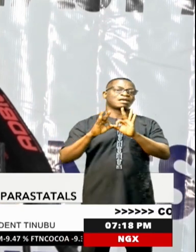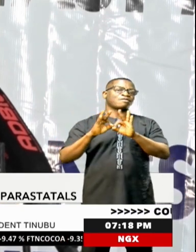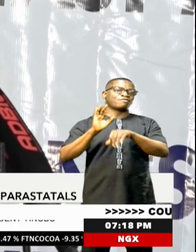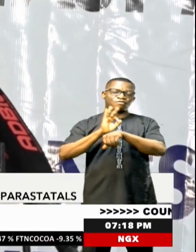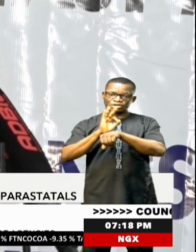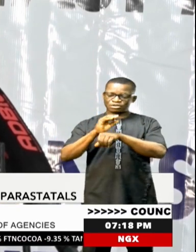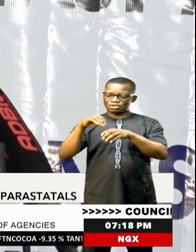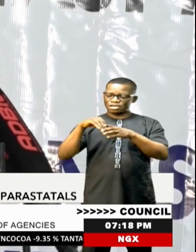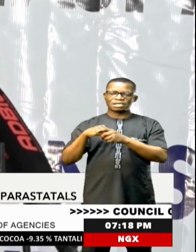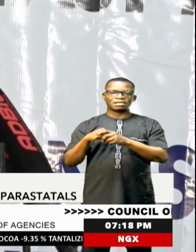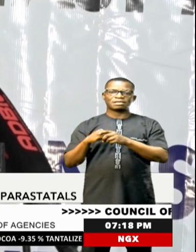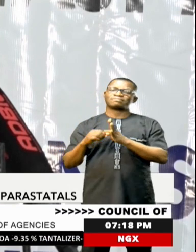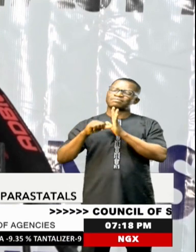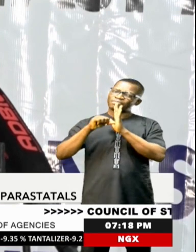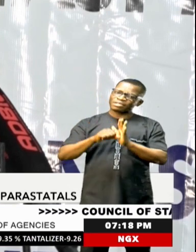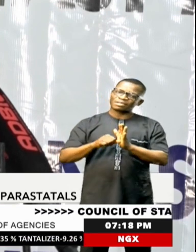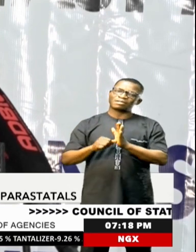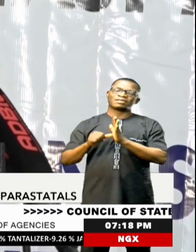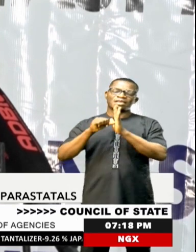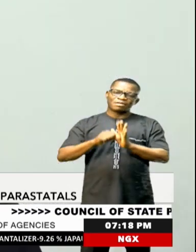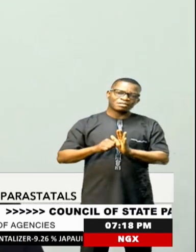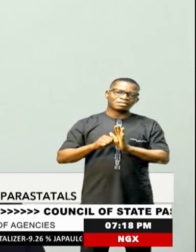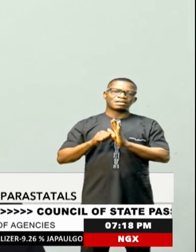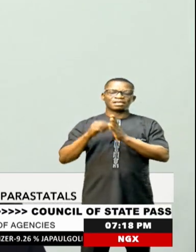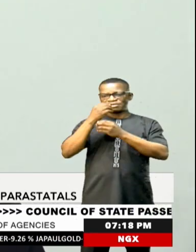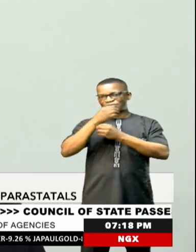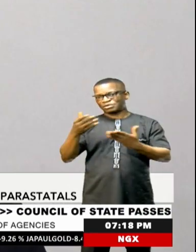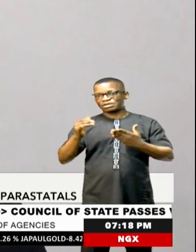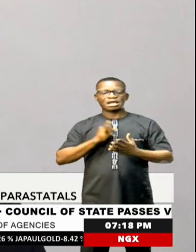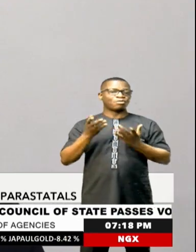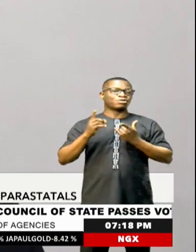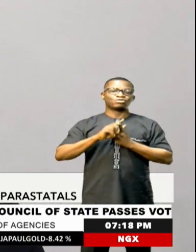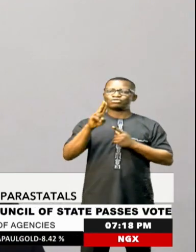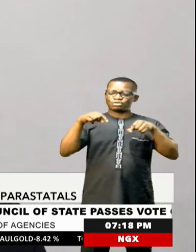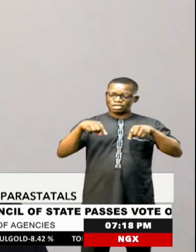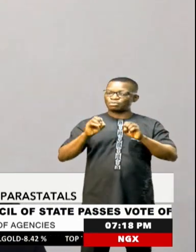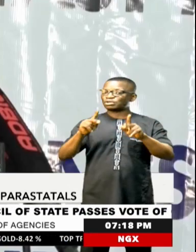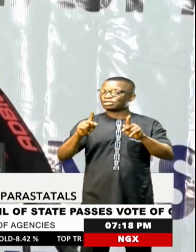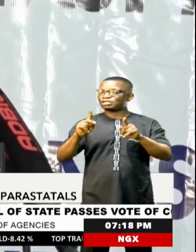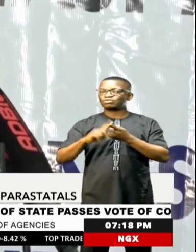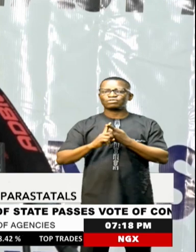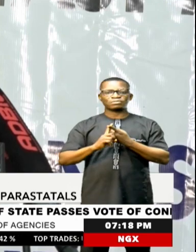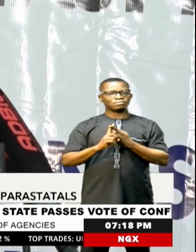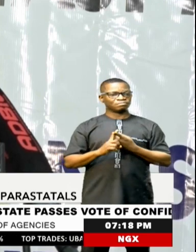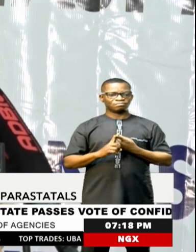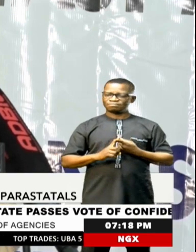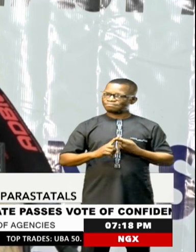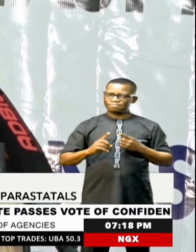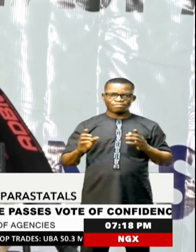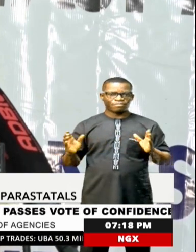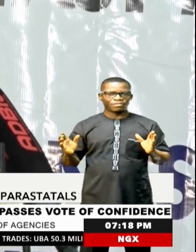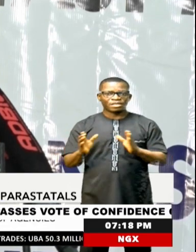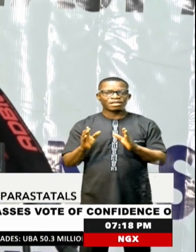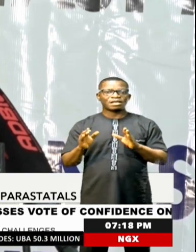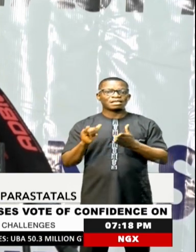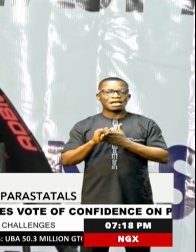and reinforcing that trust. I want to use this opportunity to remind us all that as a minister